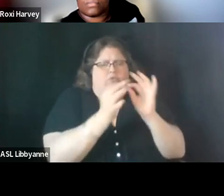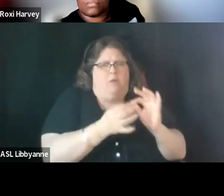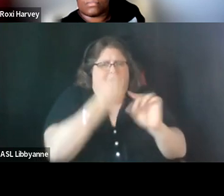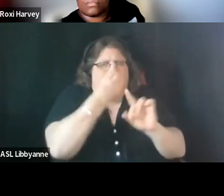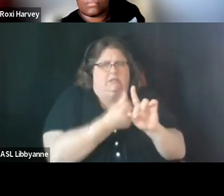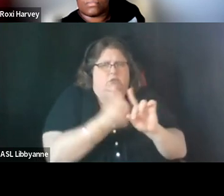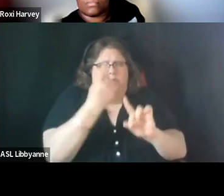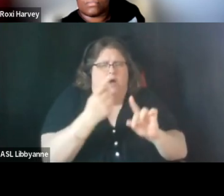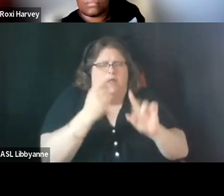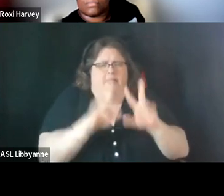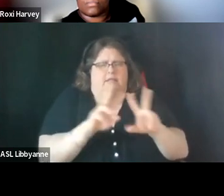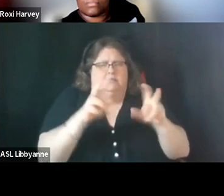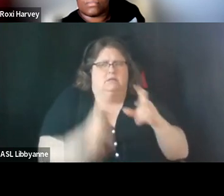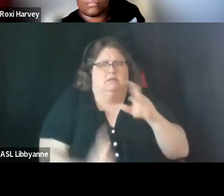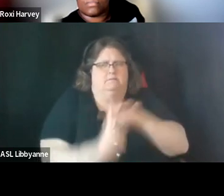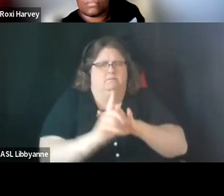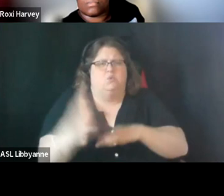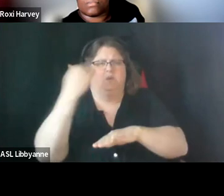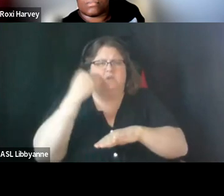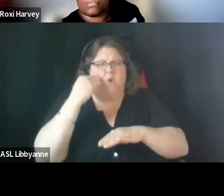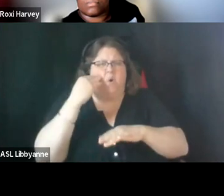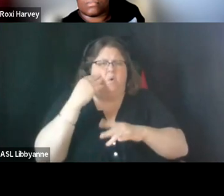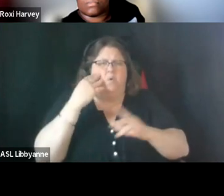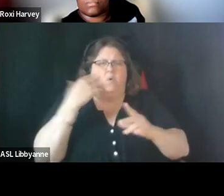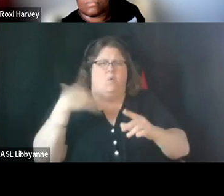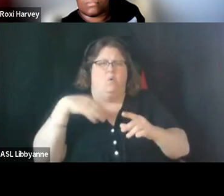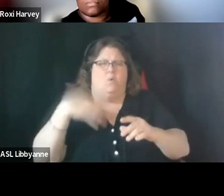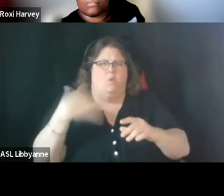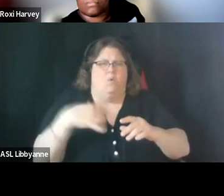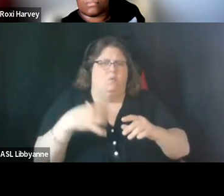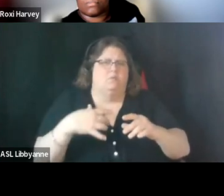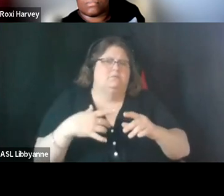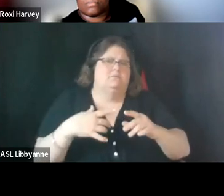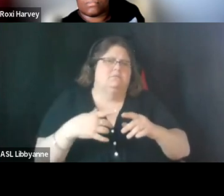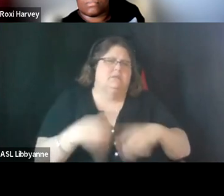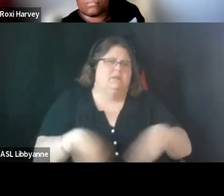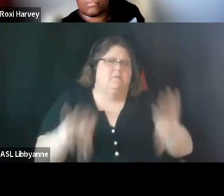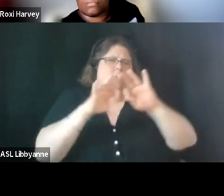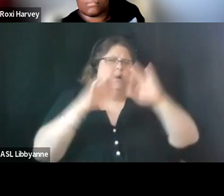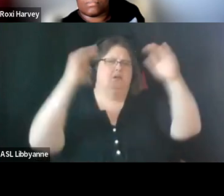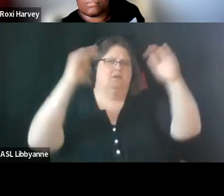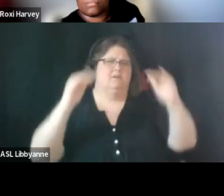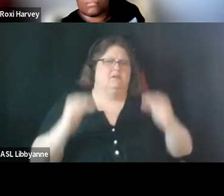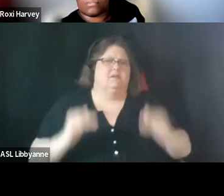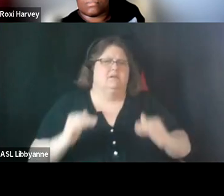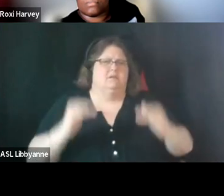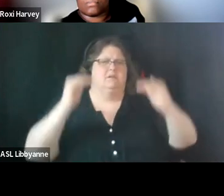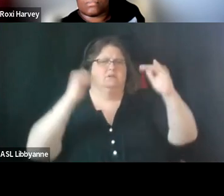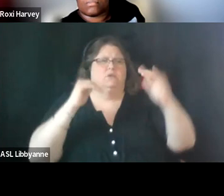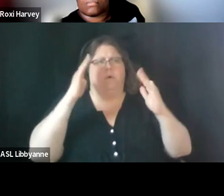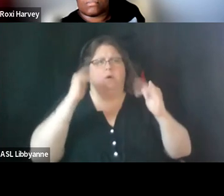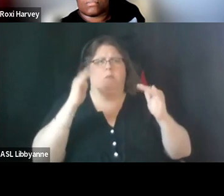up right so we get a sense of scale um and i'm hoping that maybe the the videos and the um